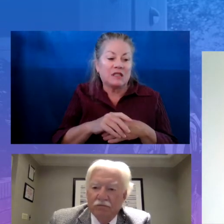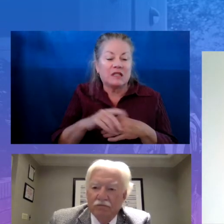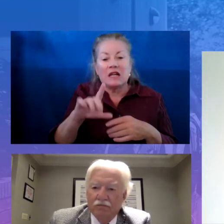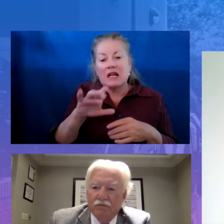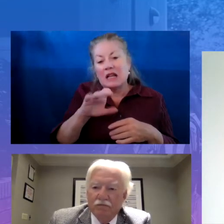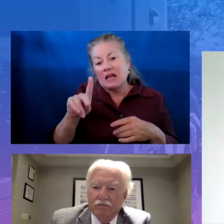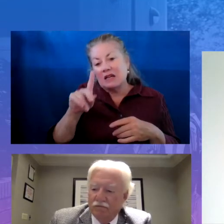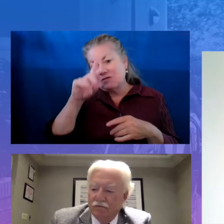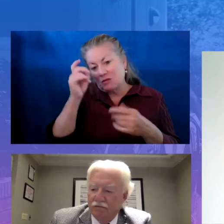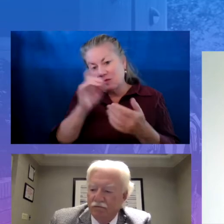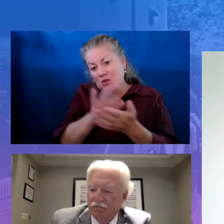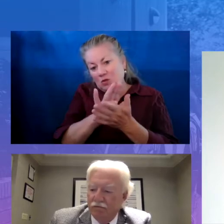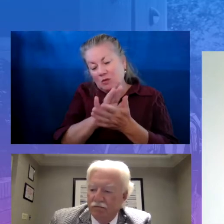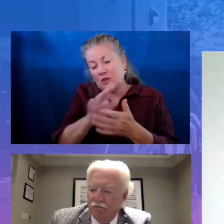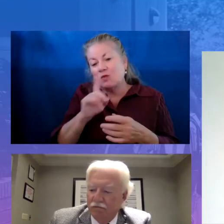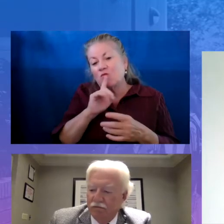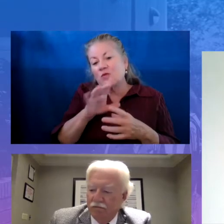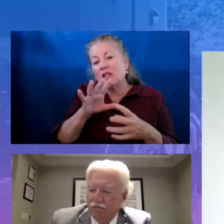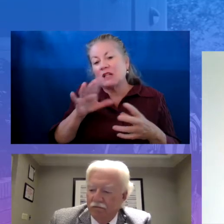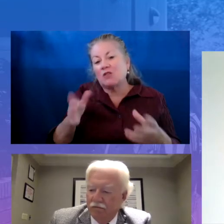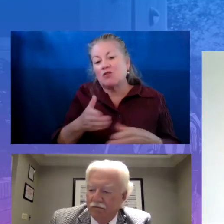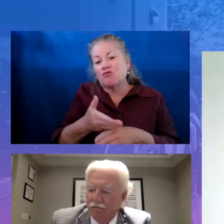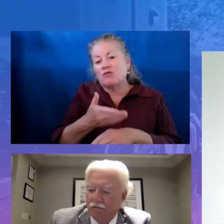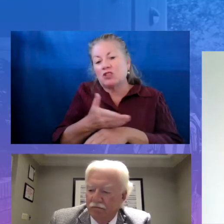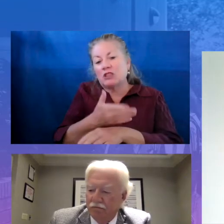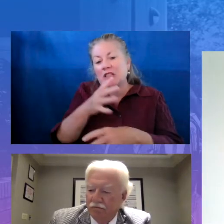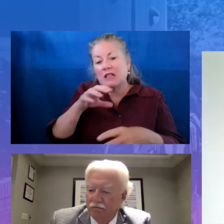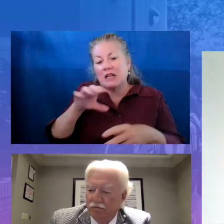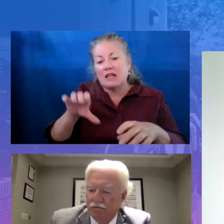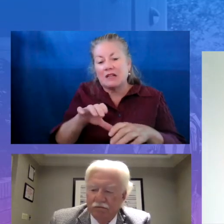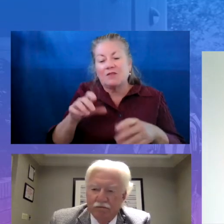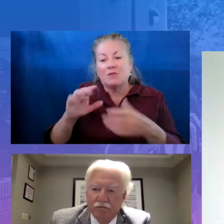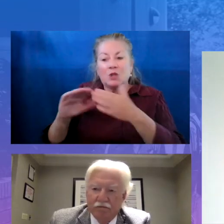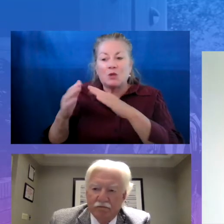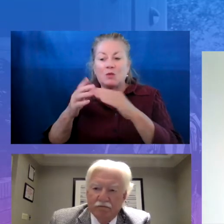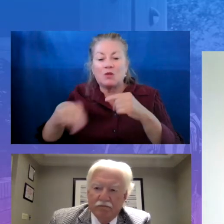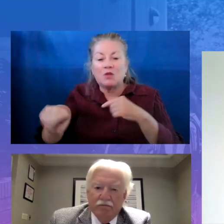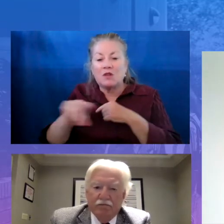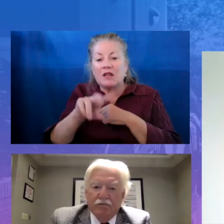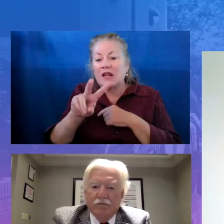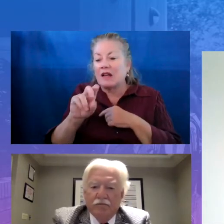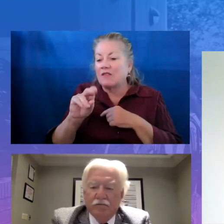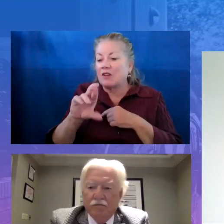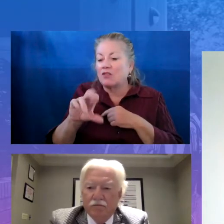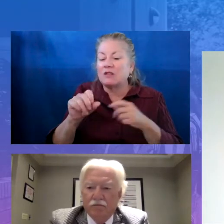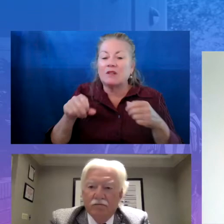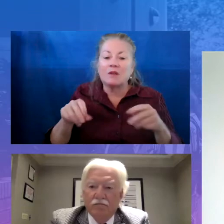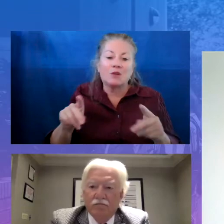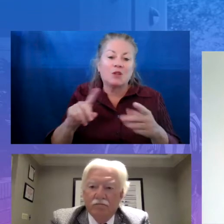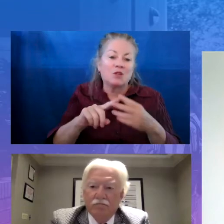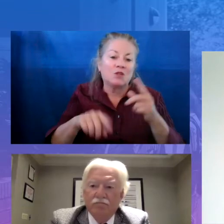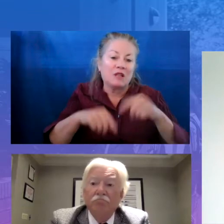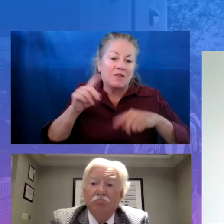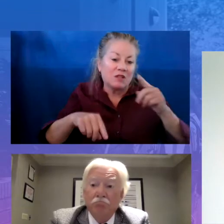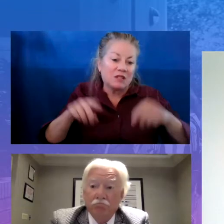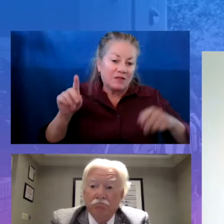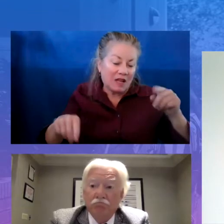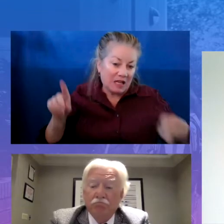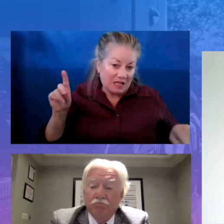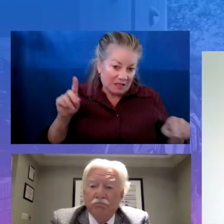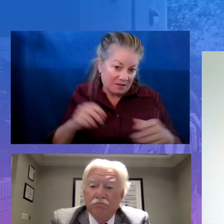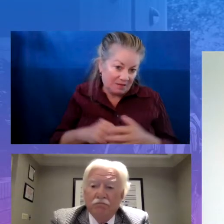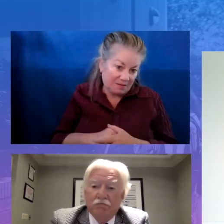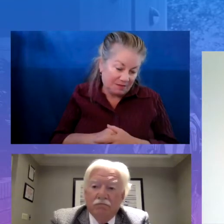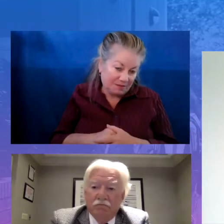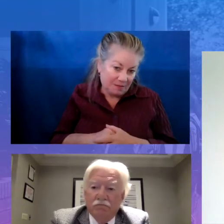activities from community-based vendors. This has given us the opportunity to diversify the vendors that we service and